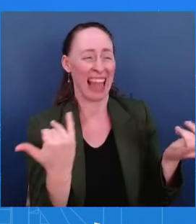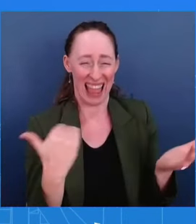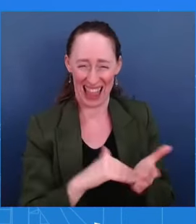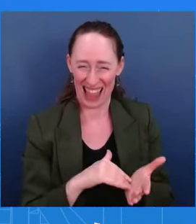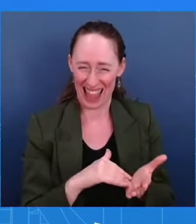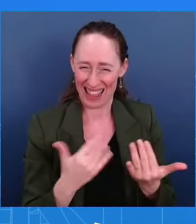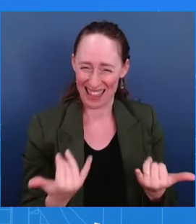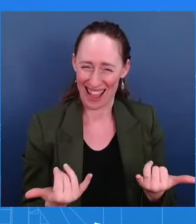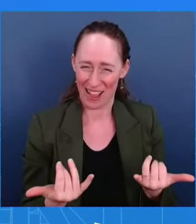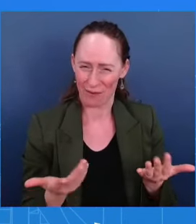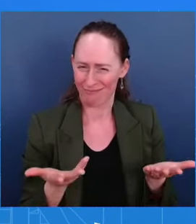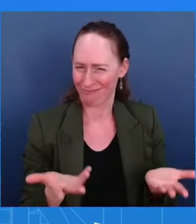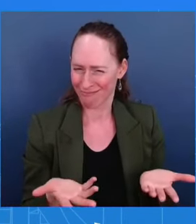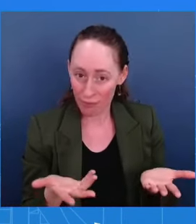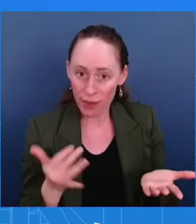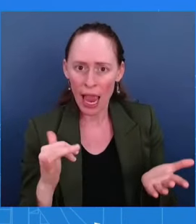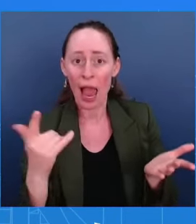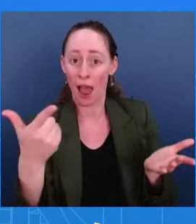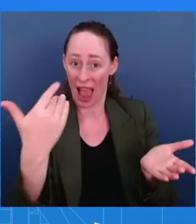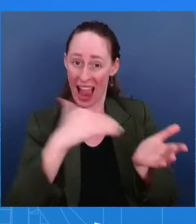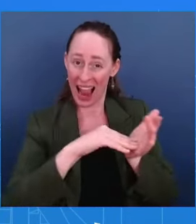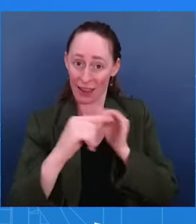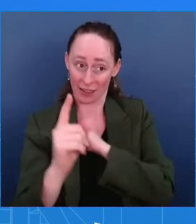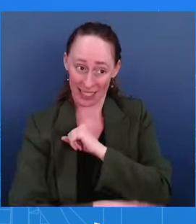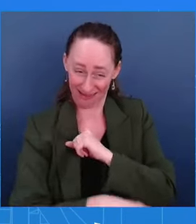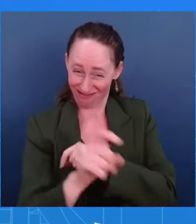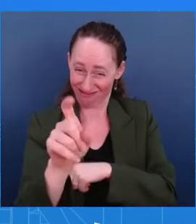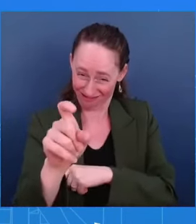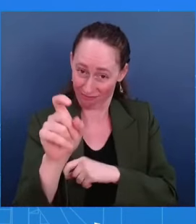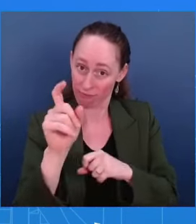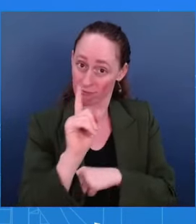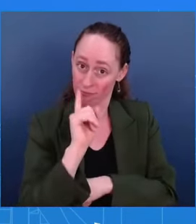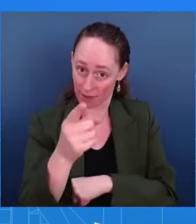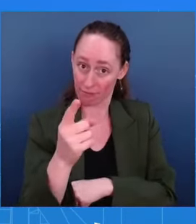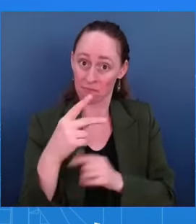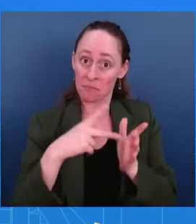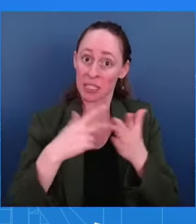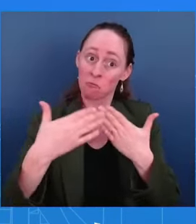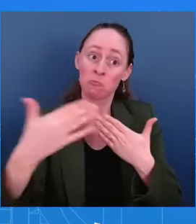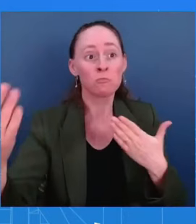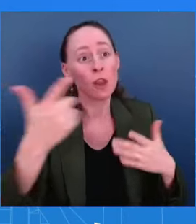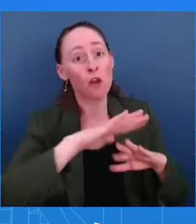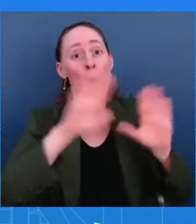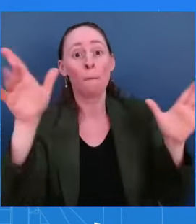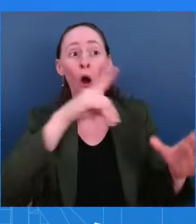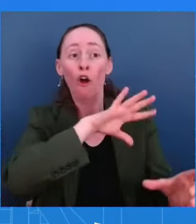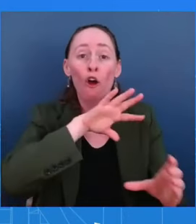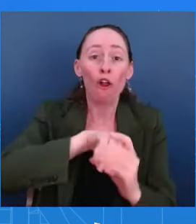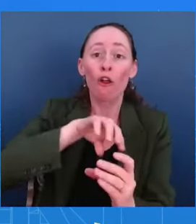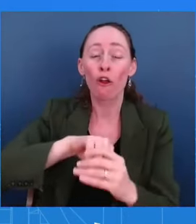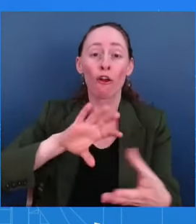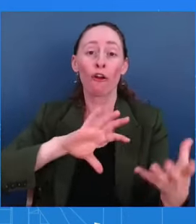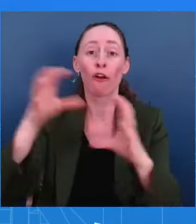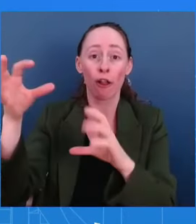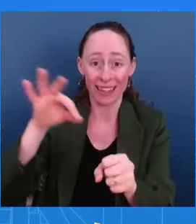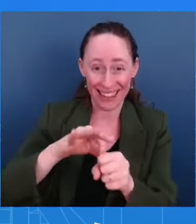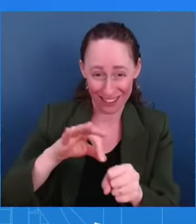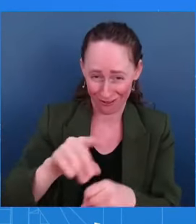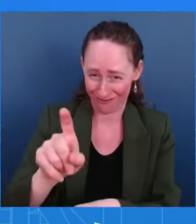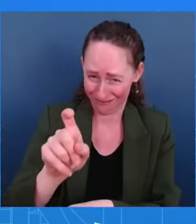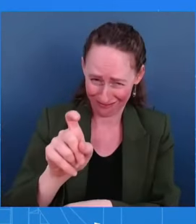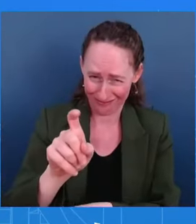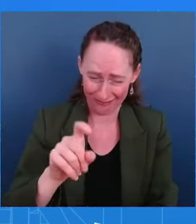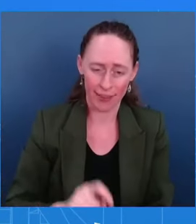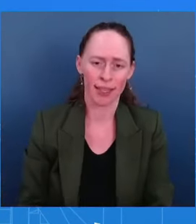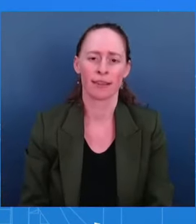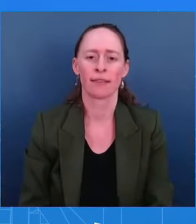disinformation? We're here again because actors like Iran and Russia are at it again